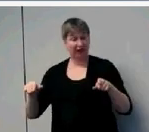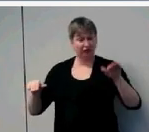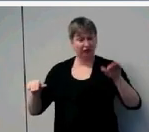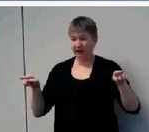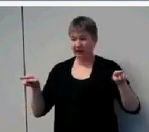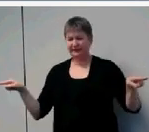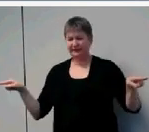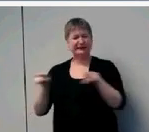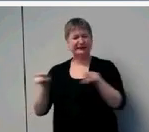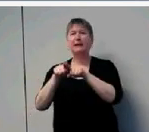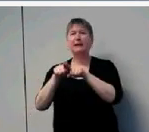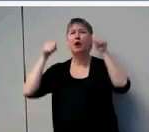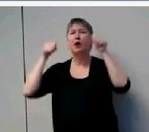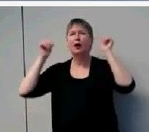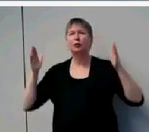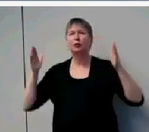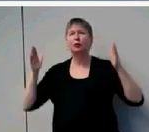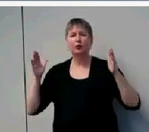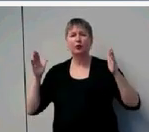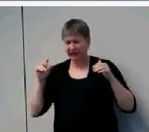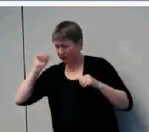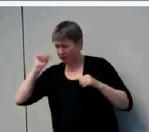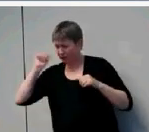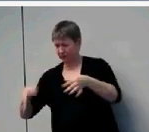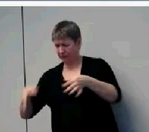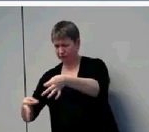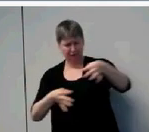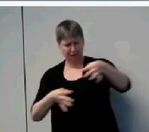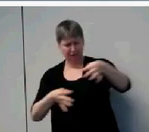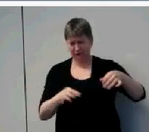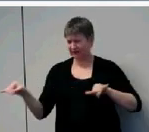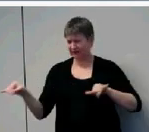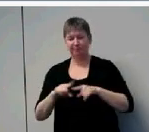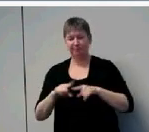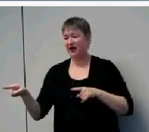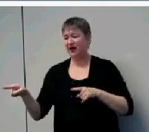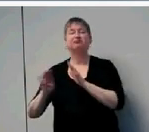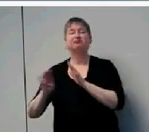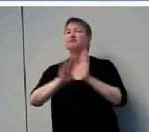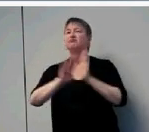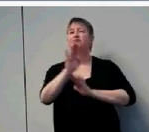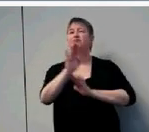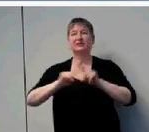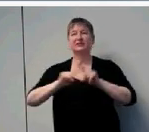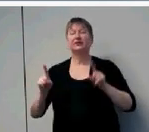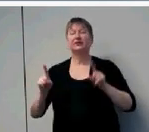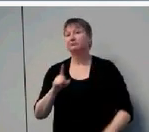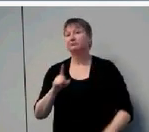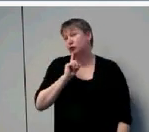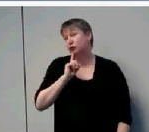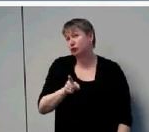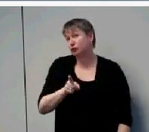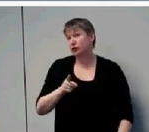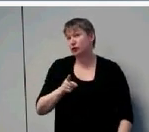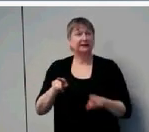So I'm going to have you experience that from our own studies for just a moment. That